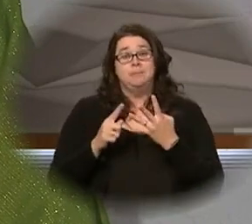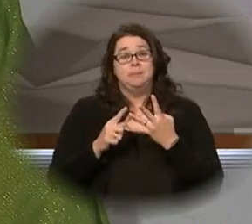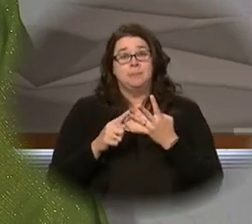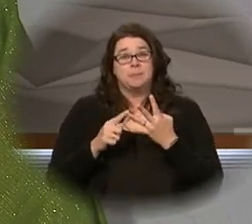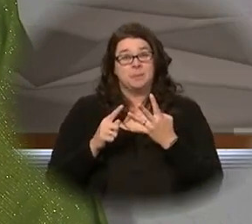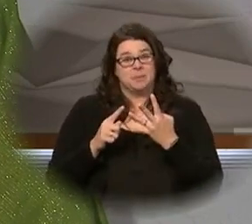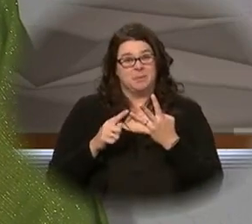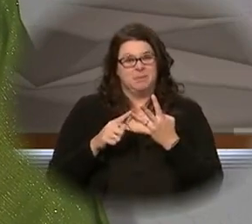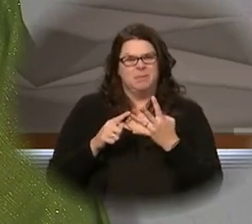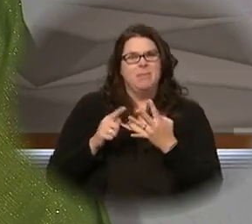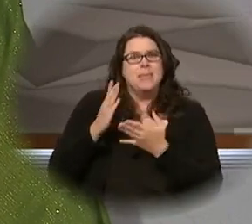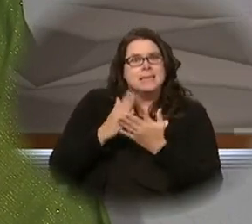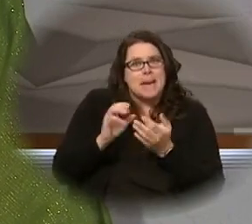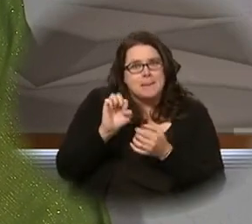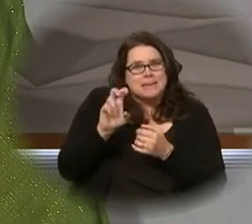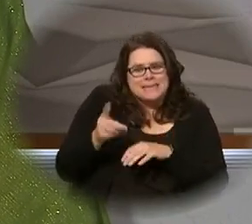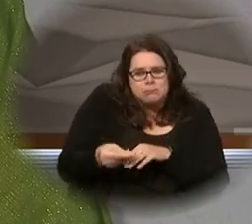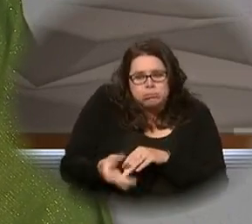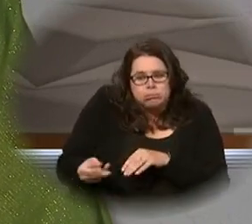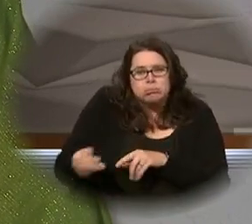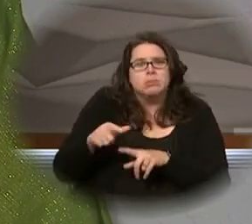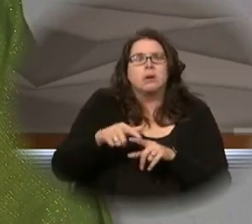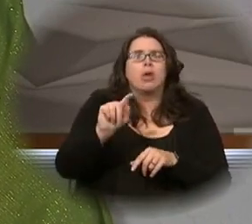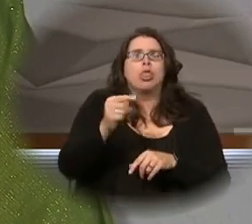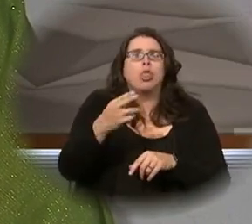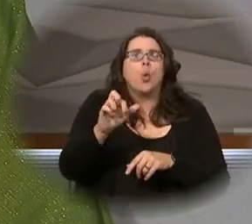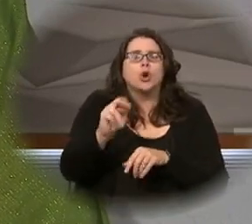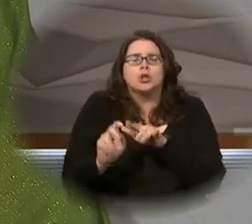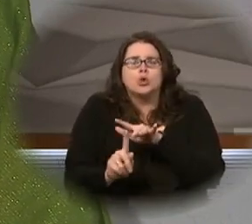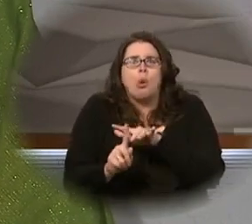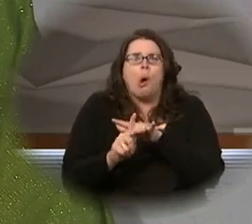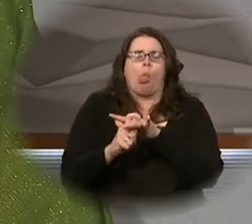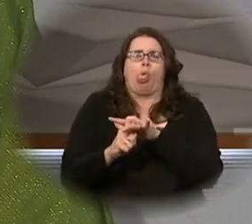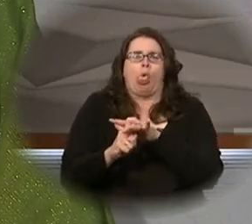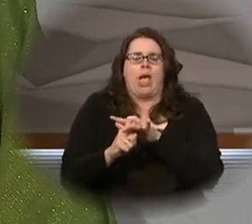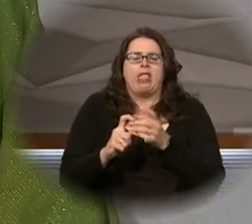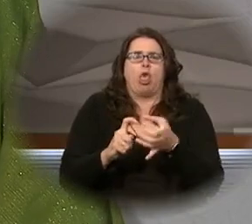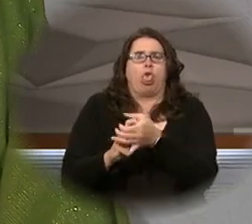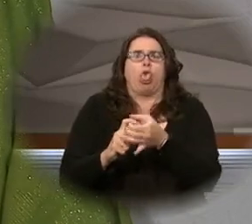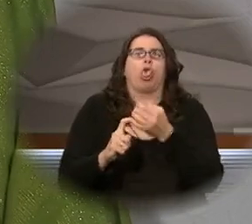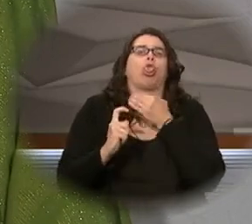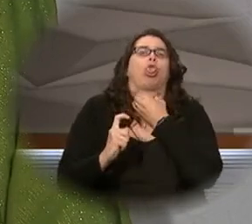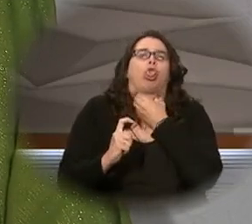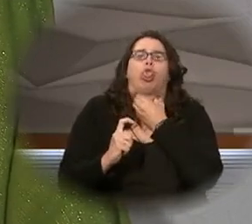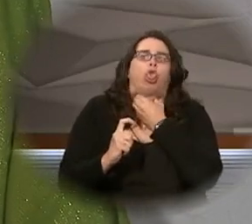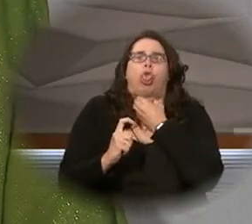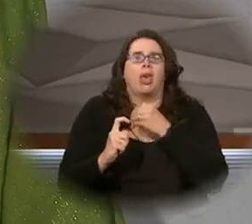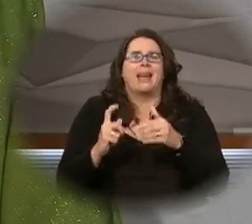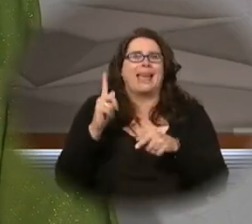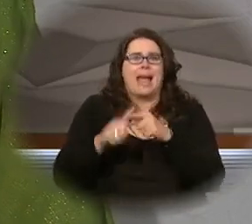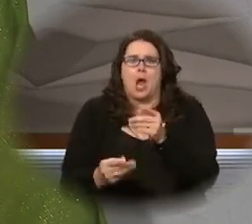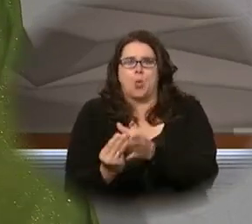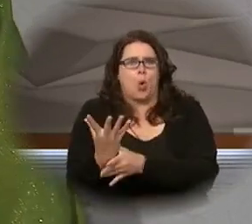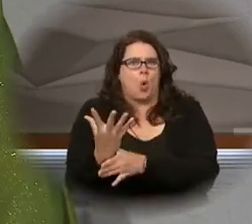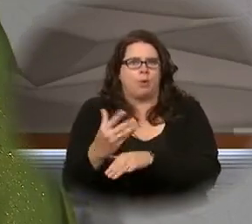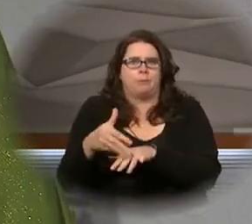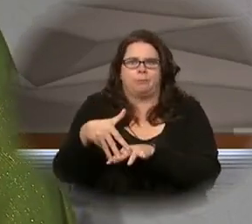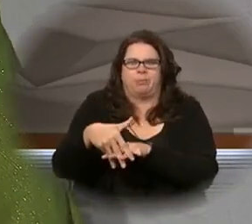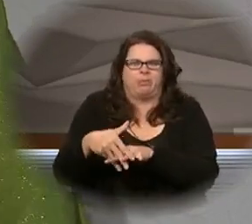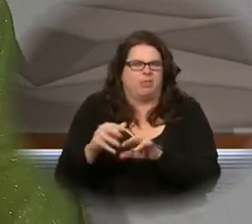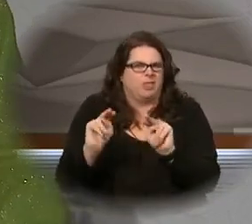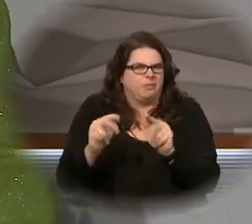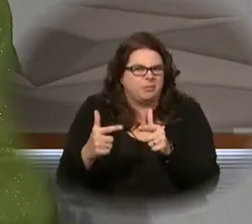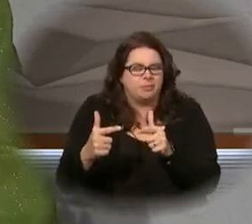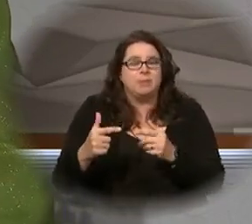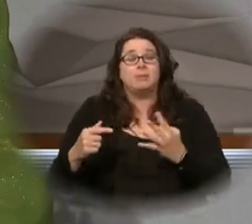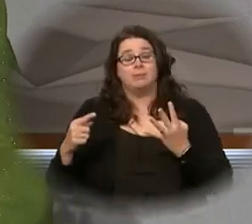thirdly among thorns that, again, would choke them off. And so, perhaps Jesus' audience, as he sat in the boat